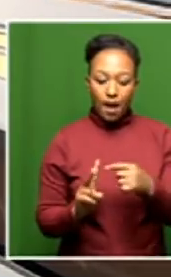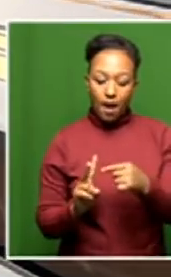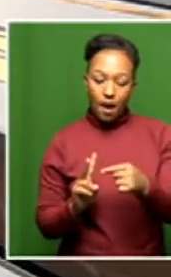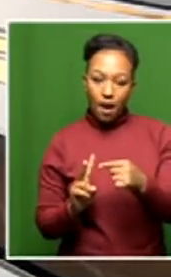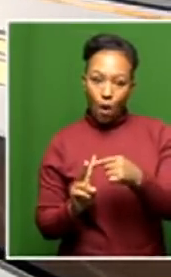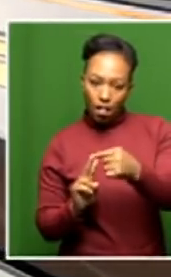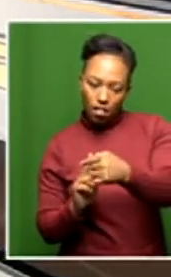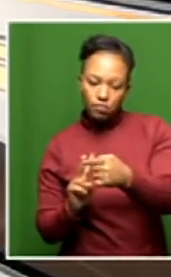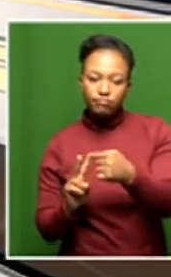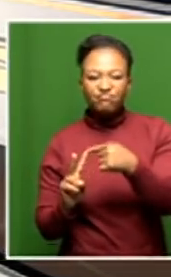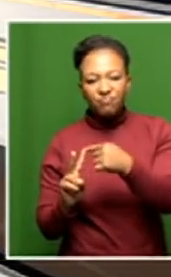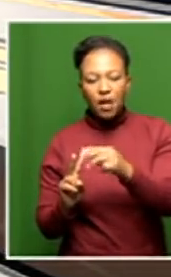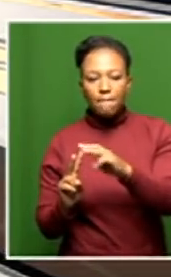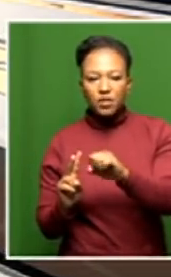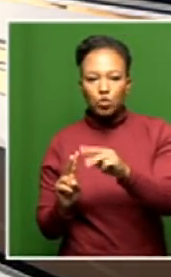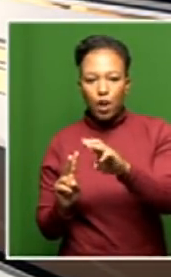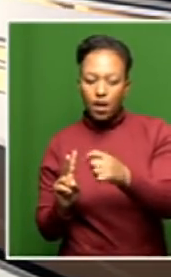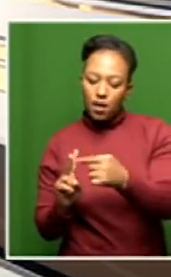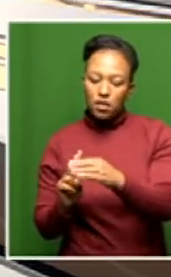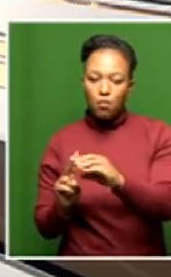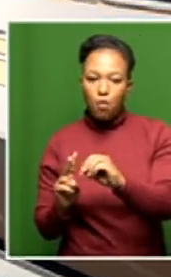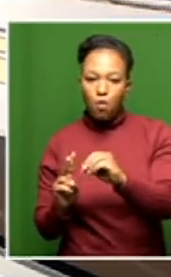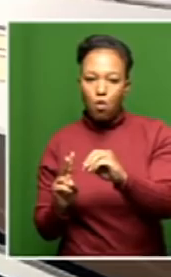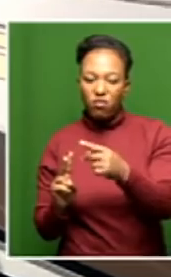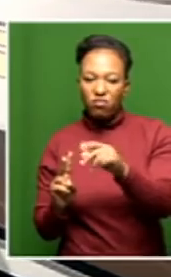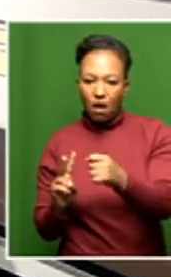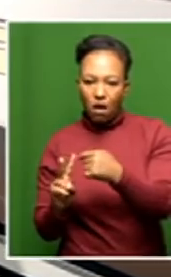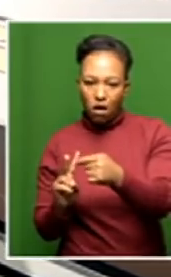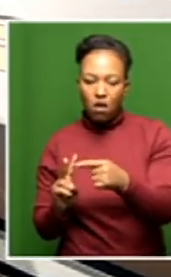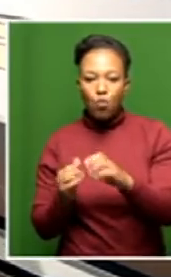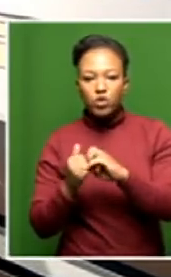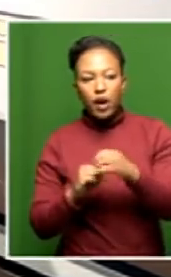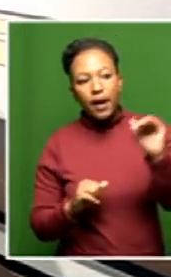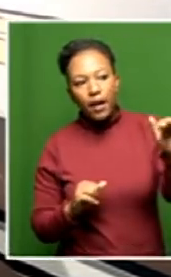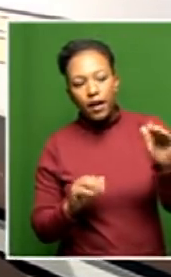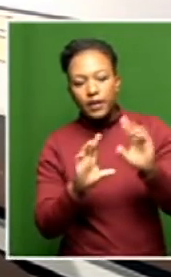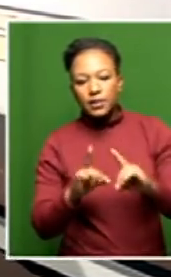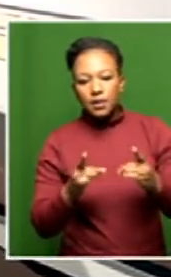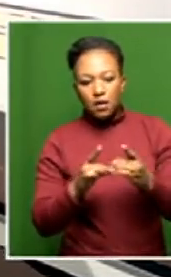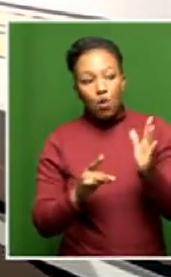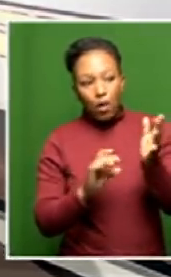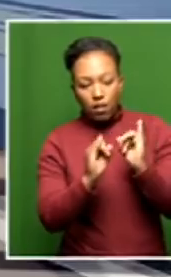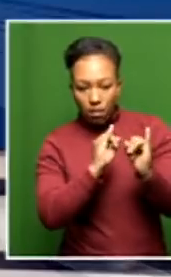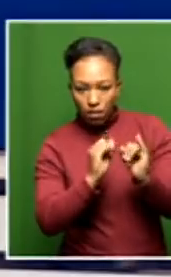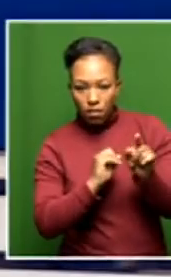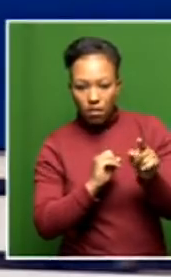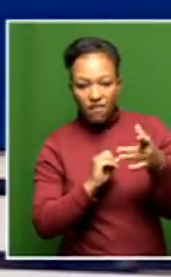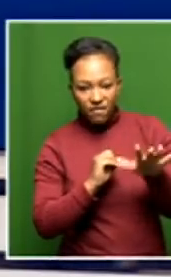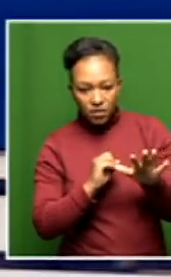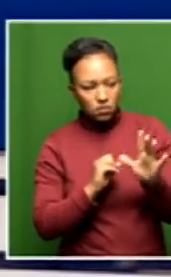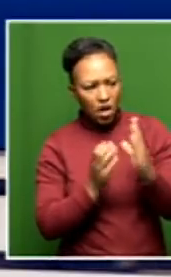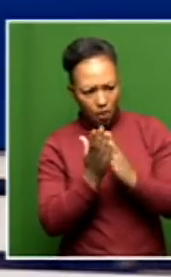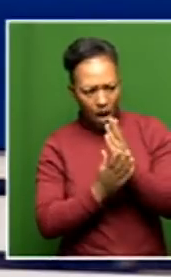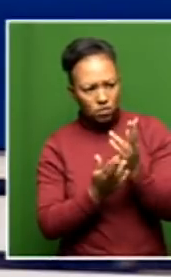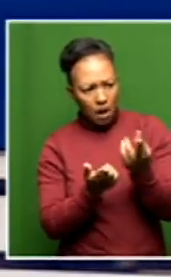going on. And I must just indicate, we have also tried to reach out to the department and we will speak to them. They have right of